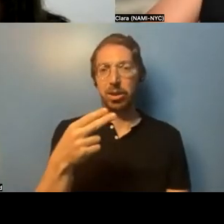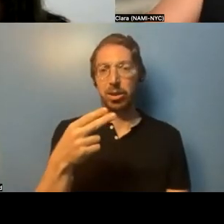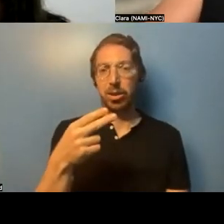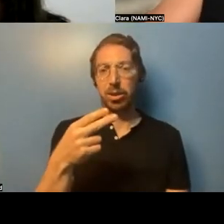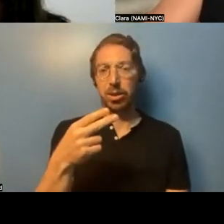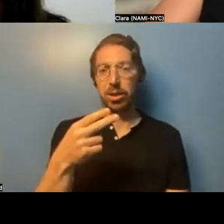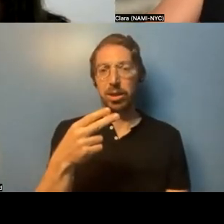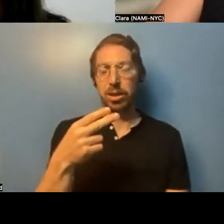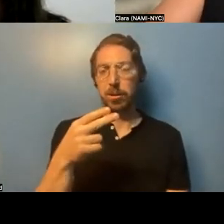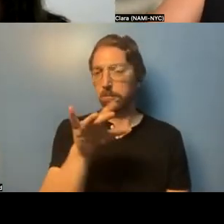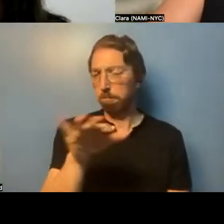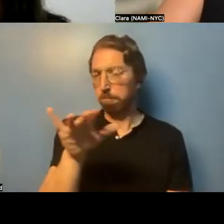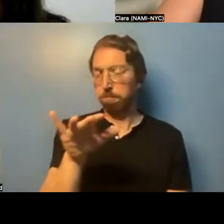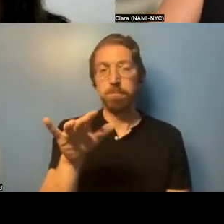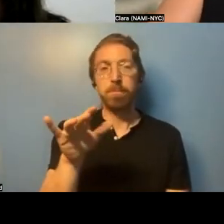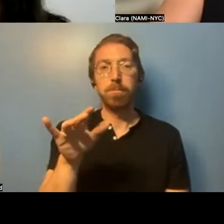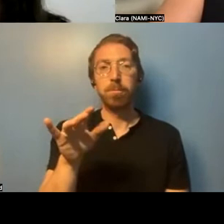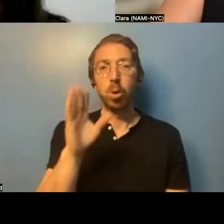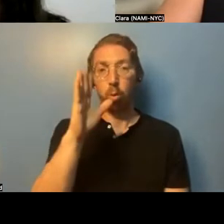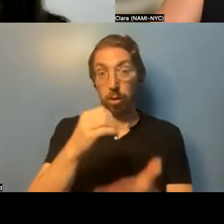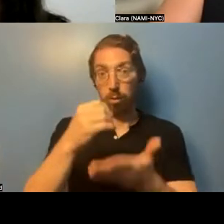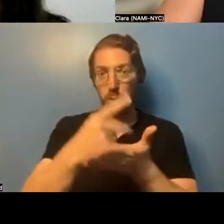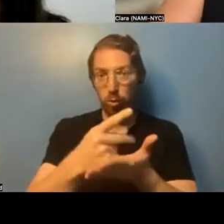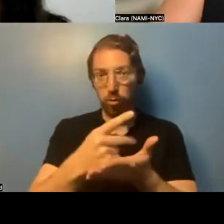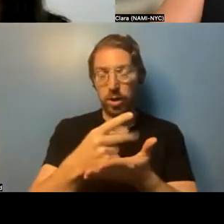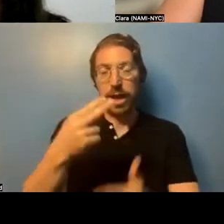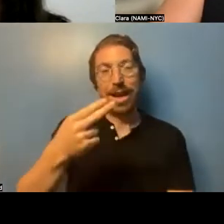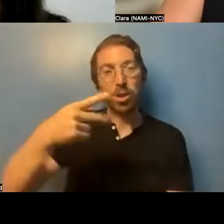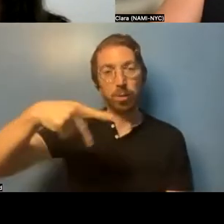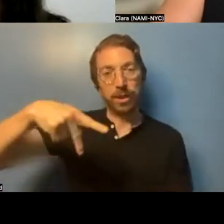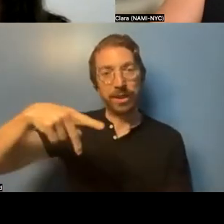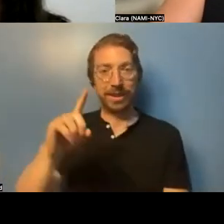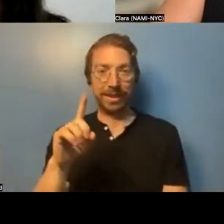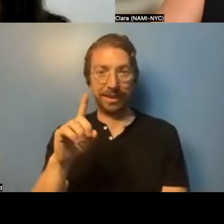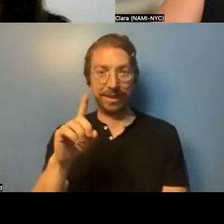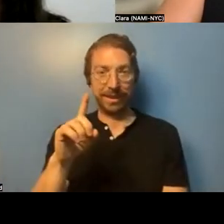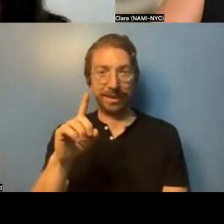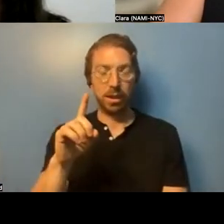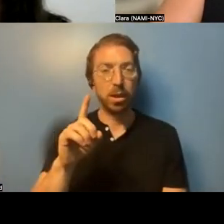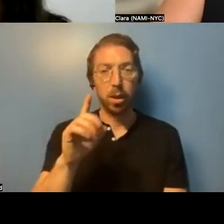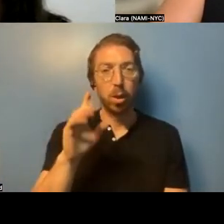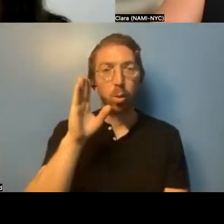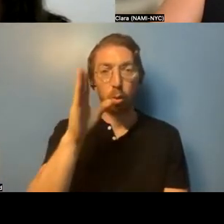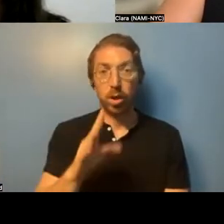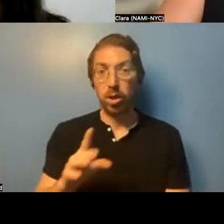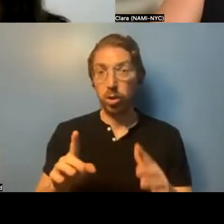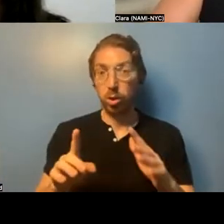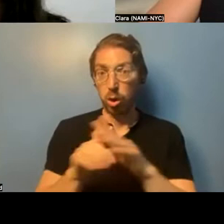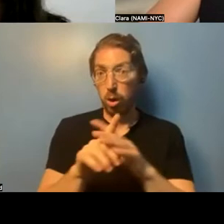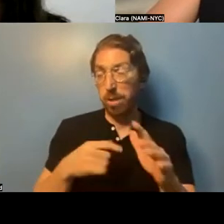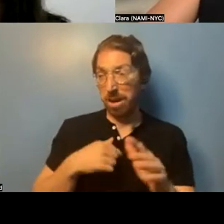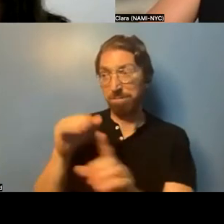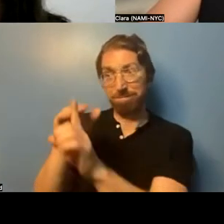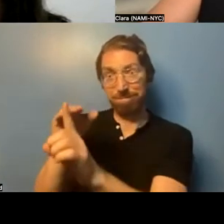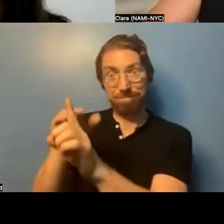three holdovers, try to get HPD to show up. I'm certainly not going to go out of my way to make them show up.